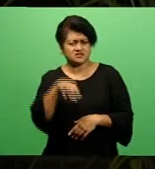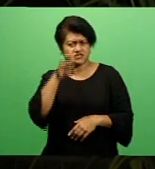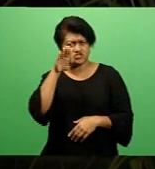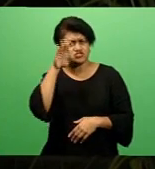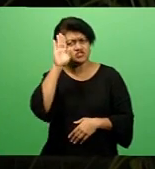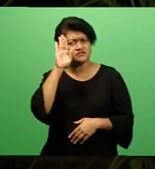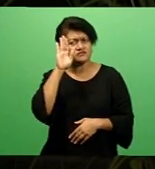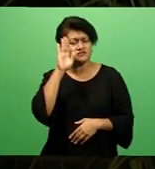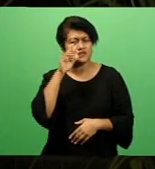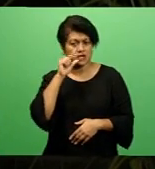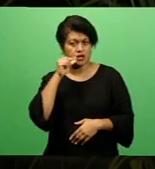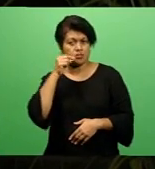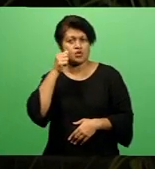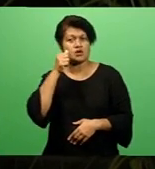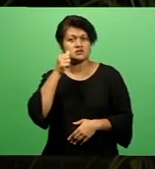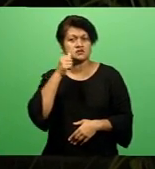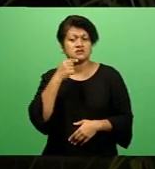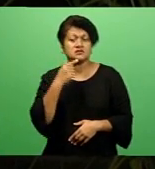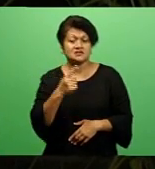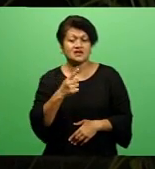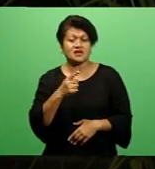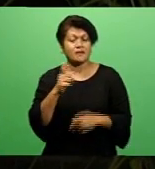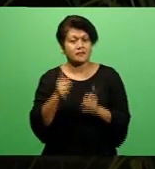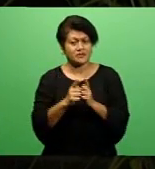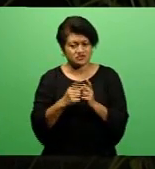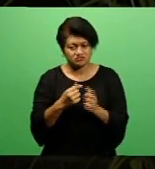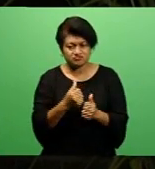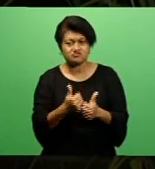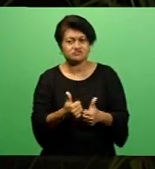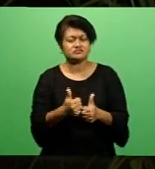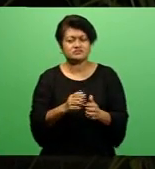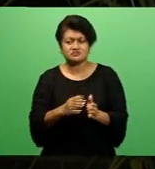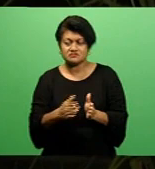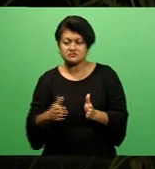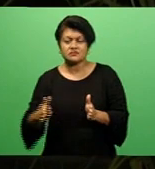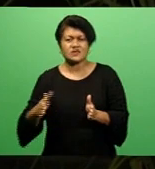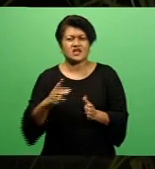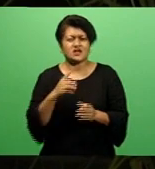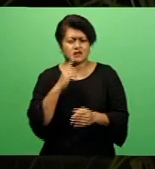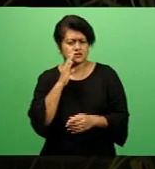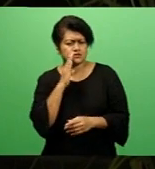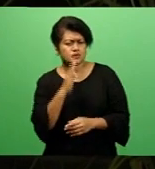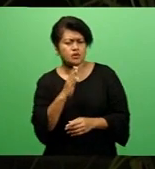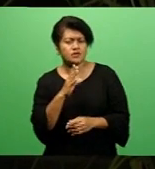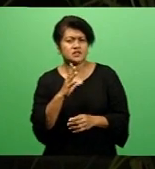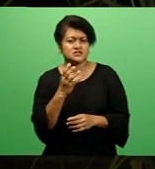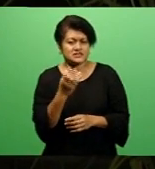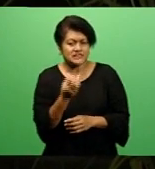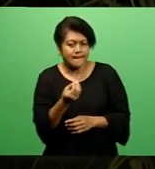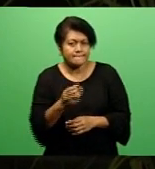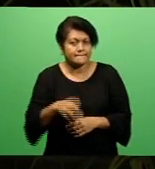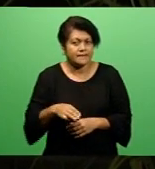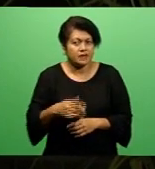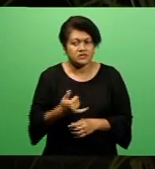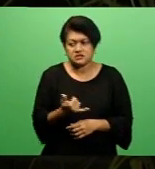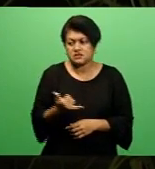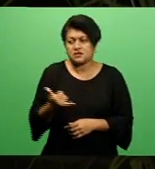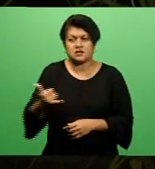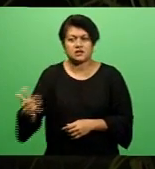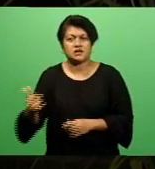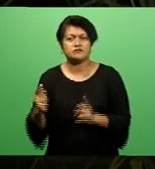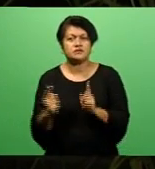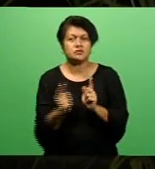assured the meeting went smoothly. However, members of the media witnessed that there were some members, rather, who left the meeting venue